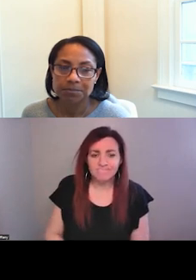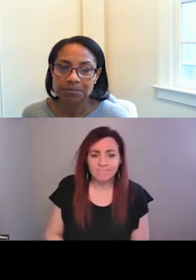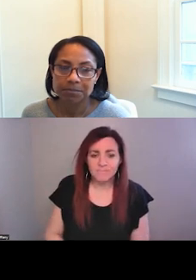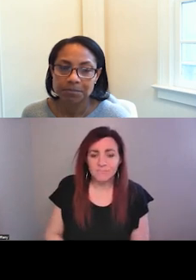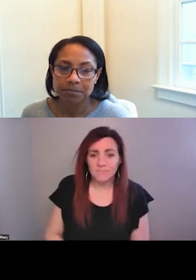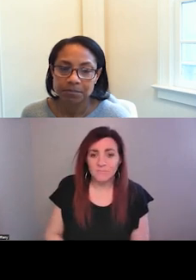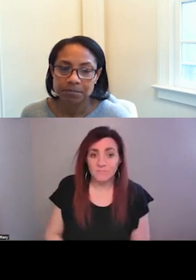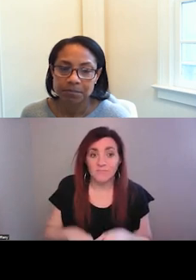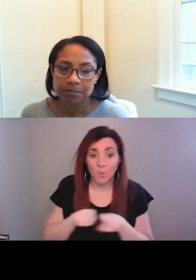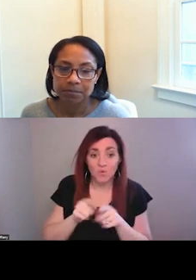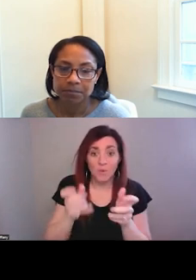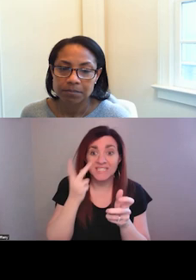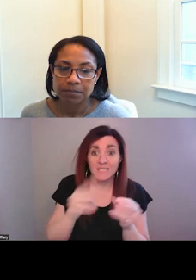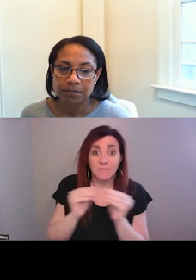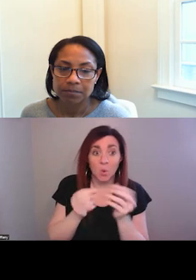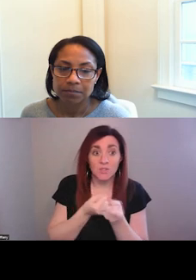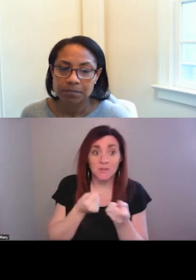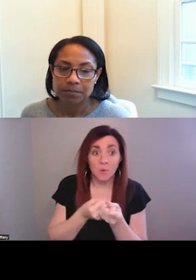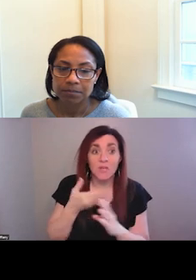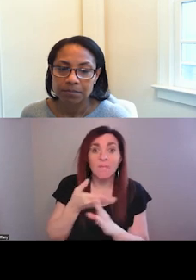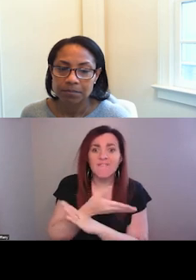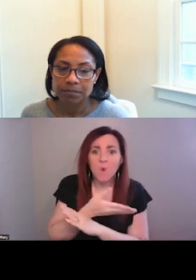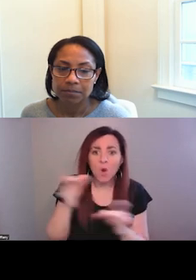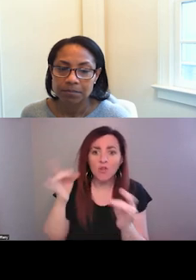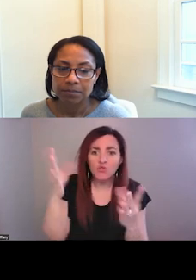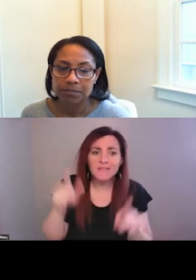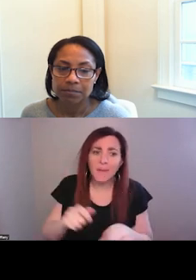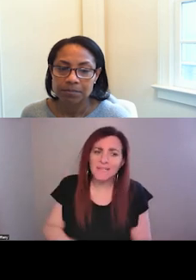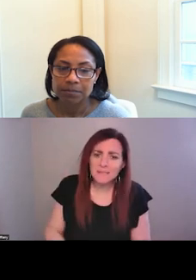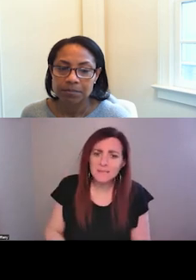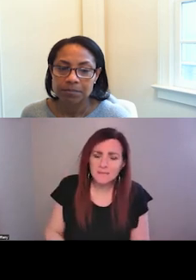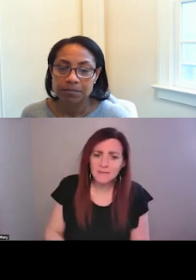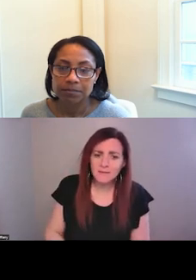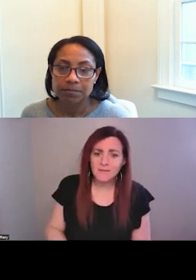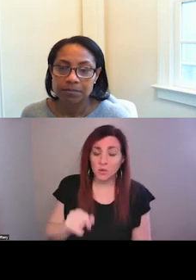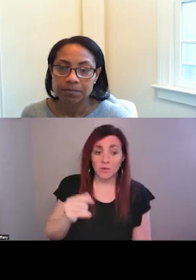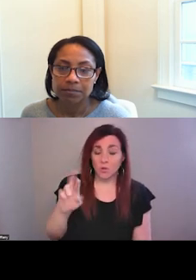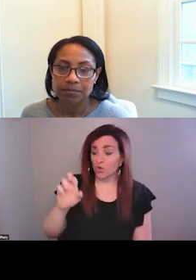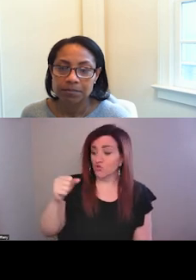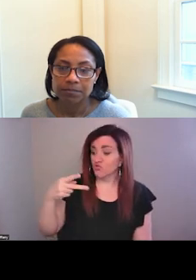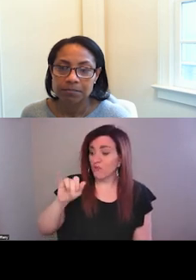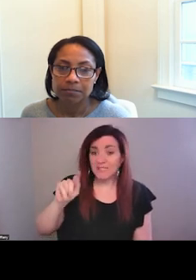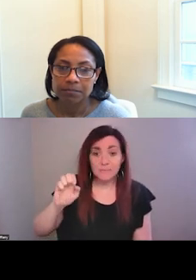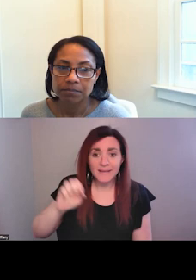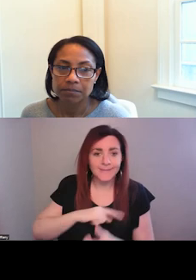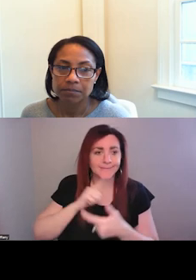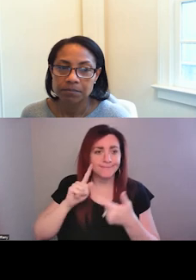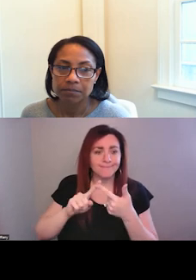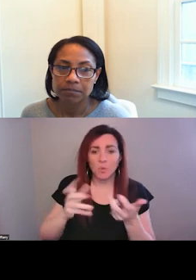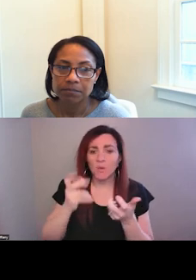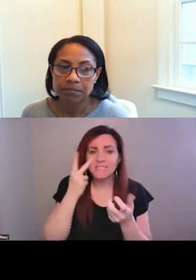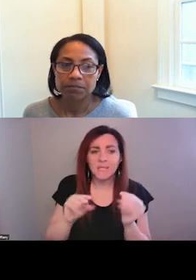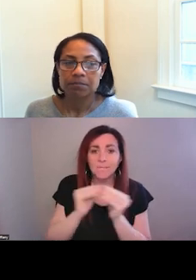want to see more supports before crisis. We want to see respite. We would like to see more of